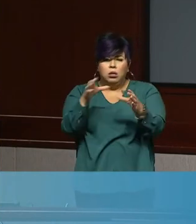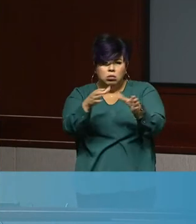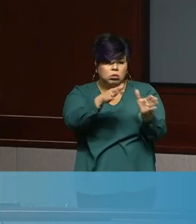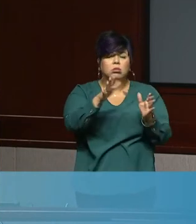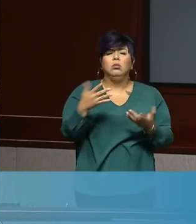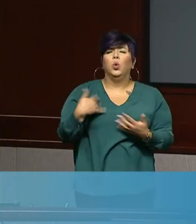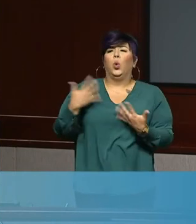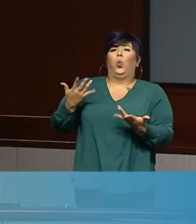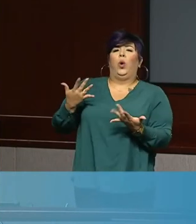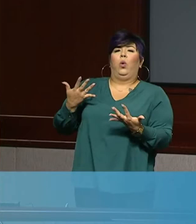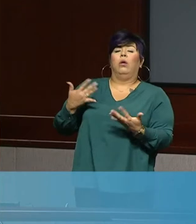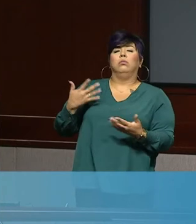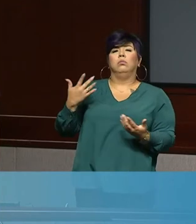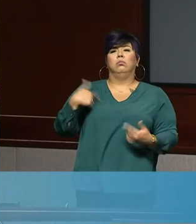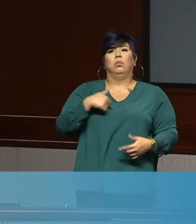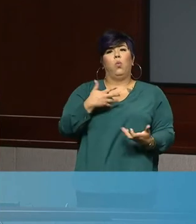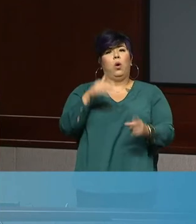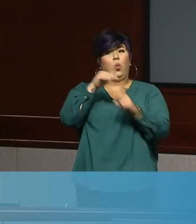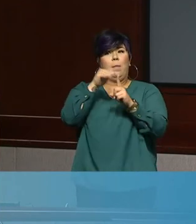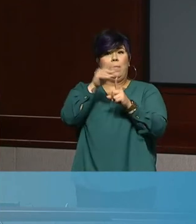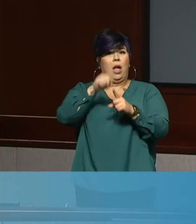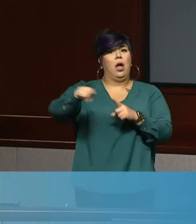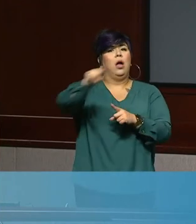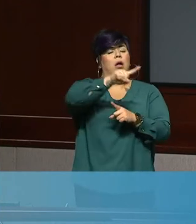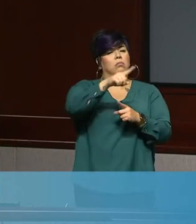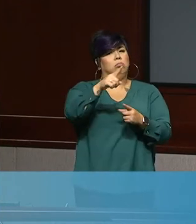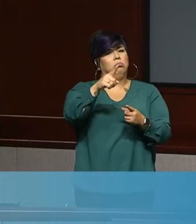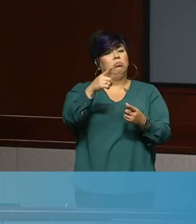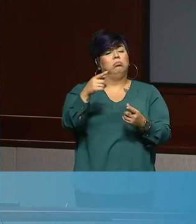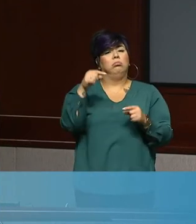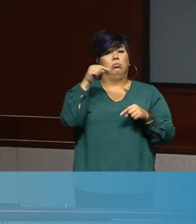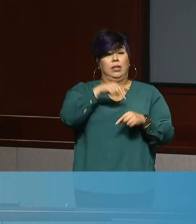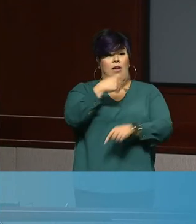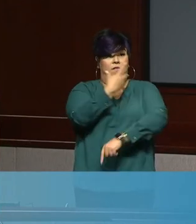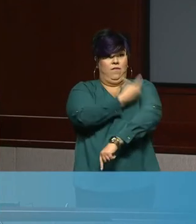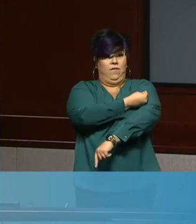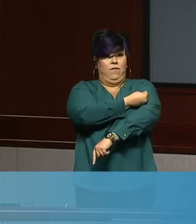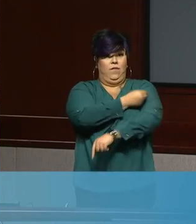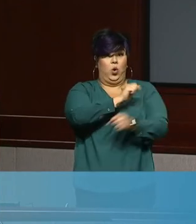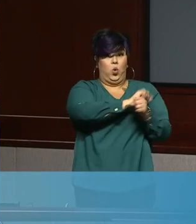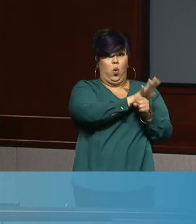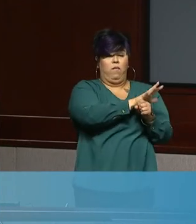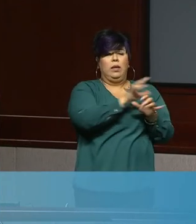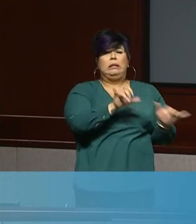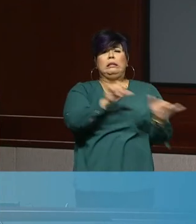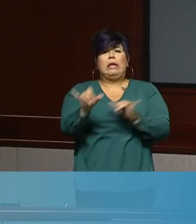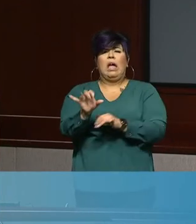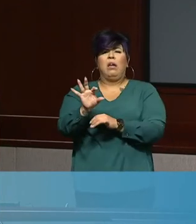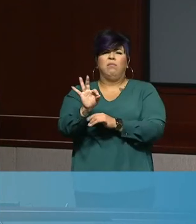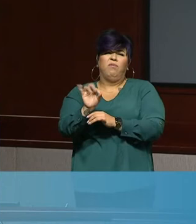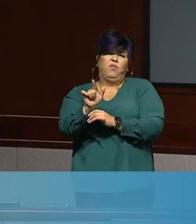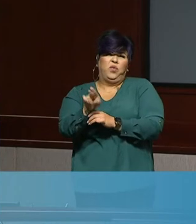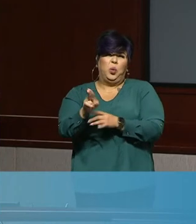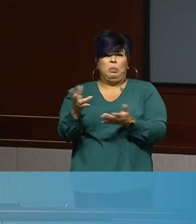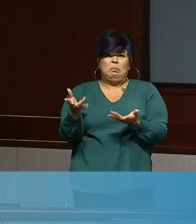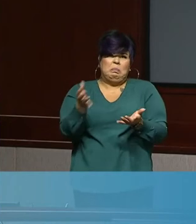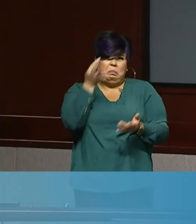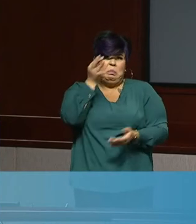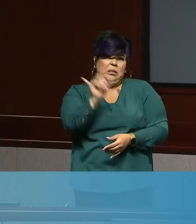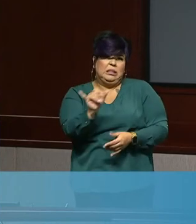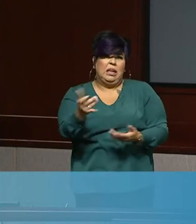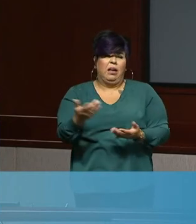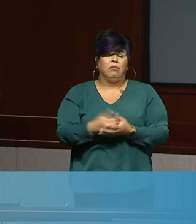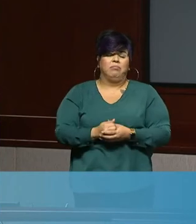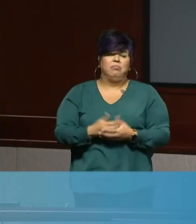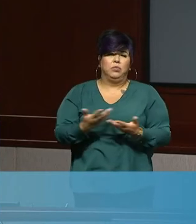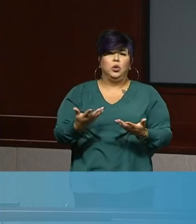remind people that this is something that is not dissimilar to what happens when flu vaccine is rolling out. Um, and that is happening now here in our community.